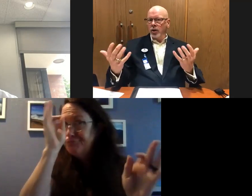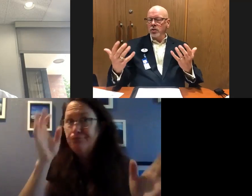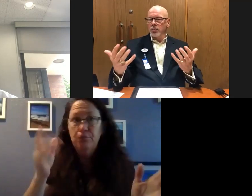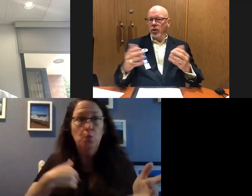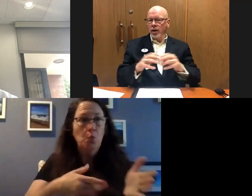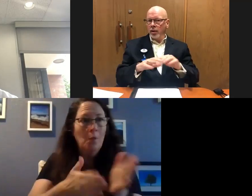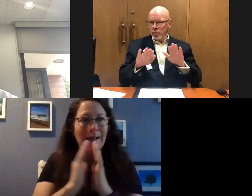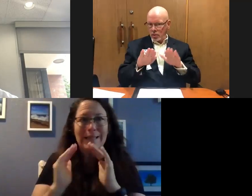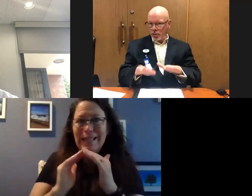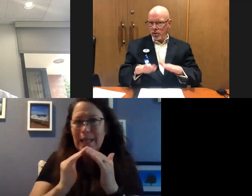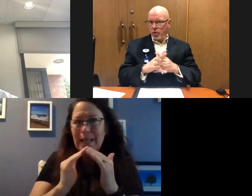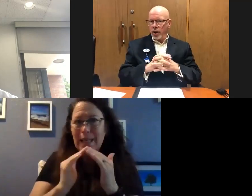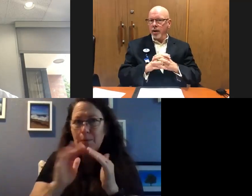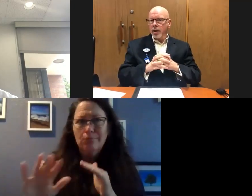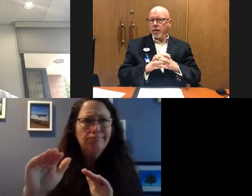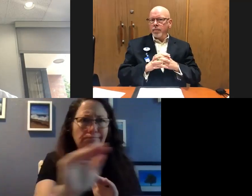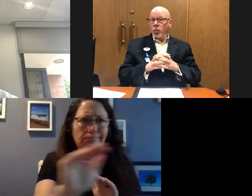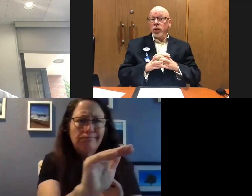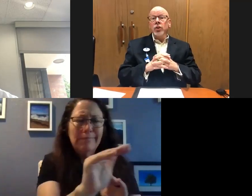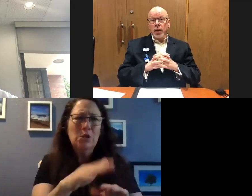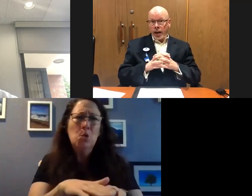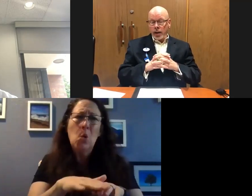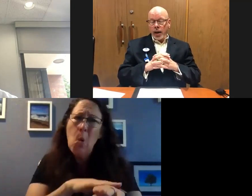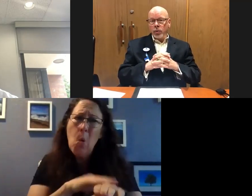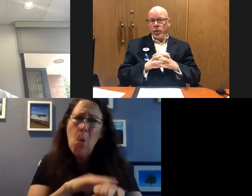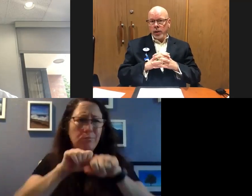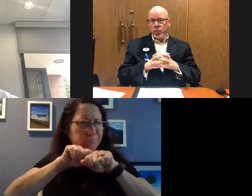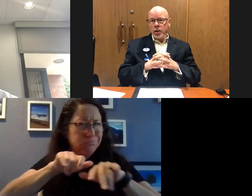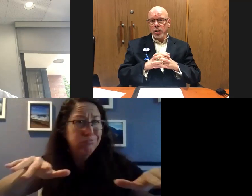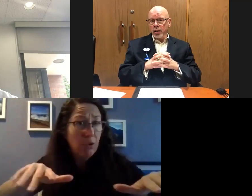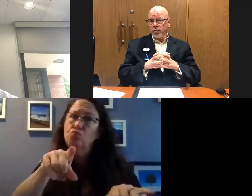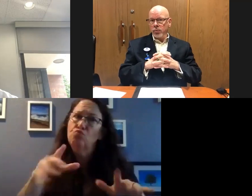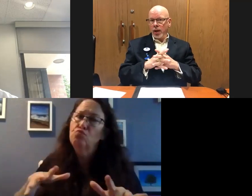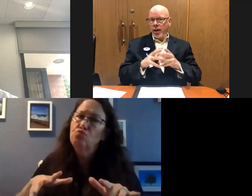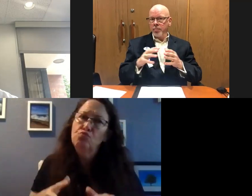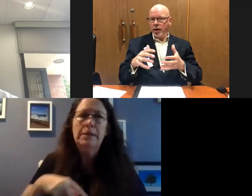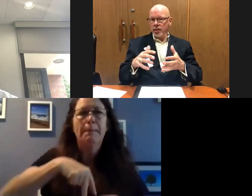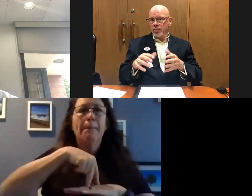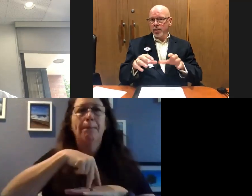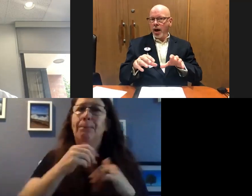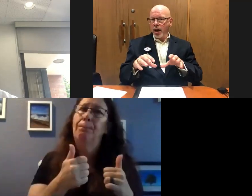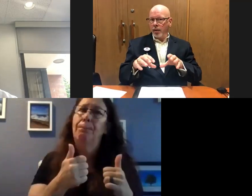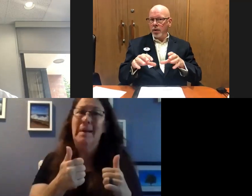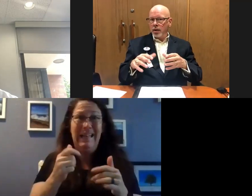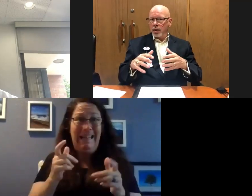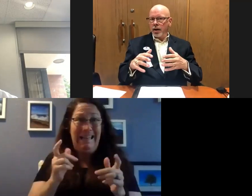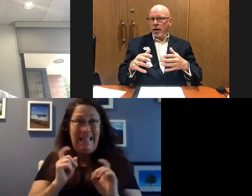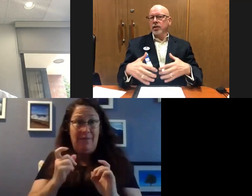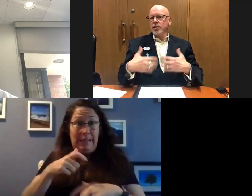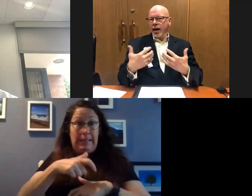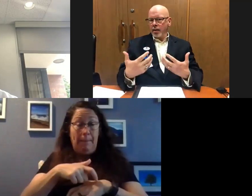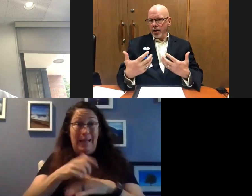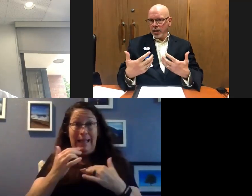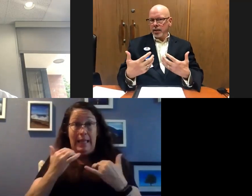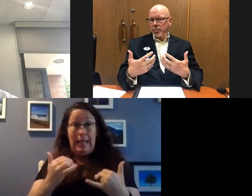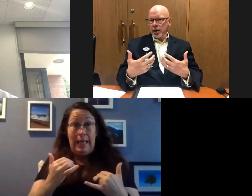community support and help to slow the spread, which you did. And we're really appreciative. And that bought us some time, not only